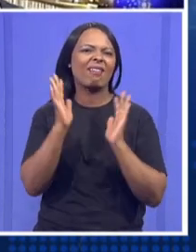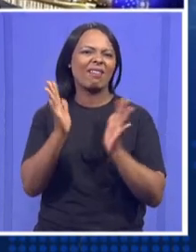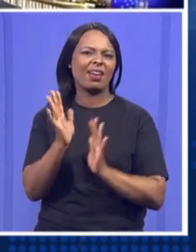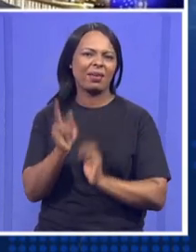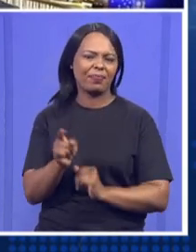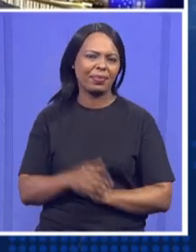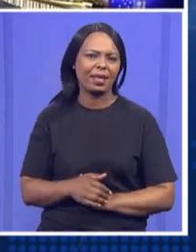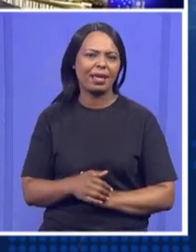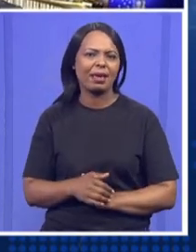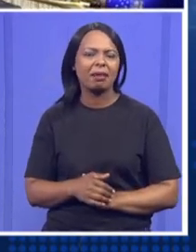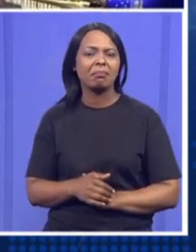do best for the people of Hauden.